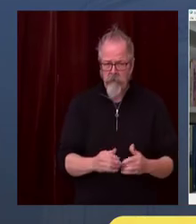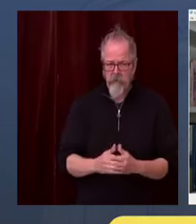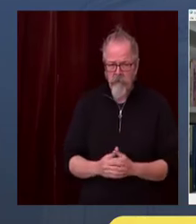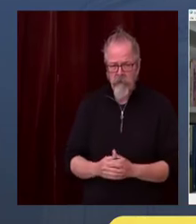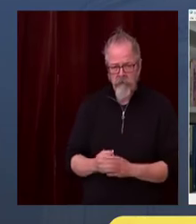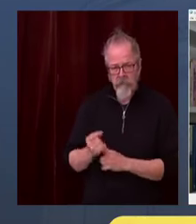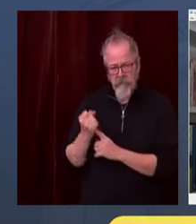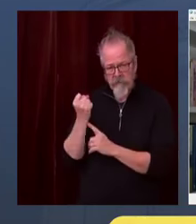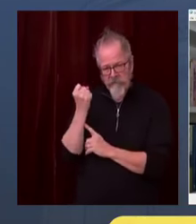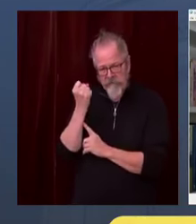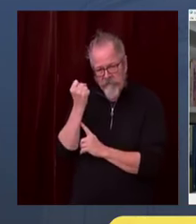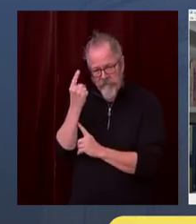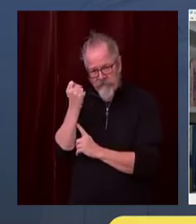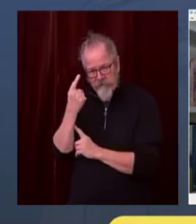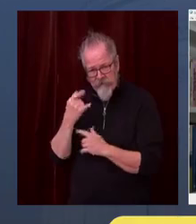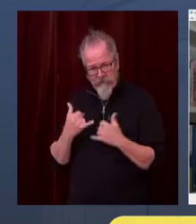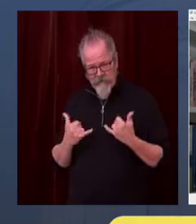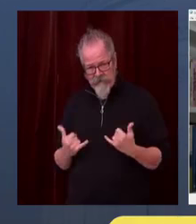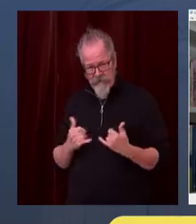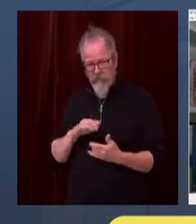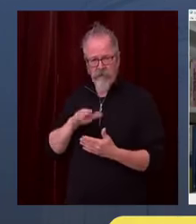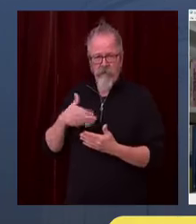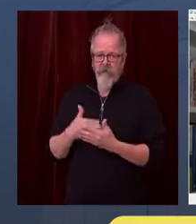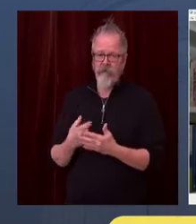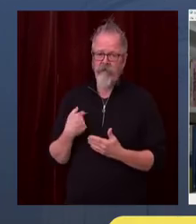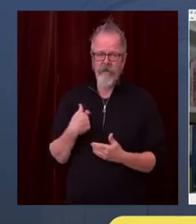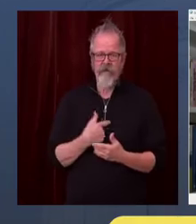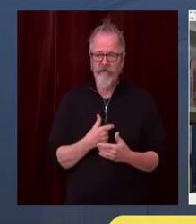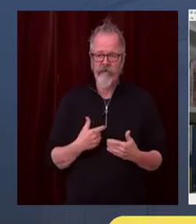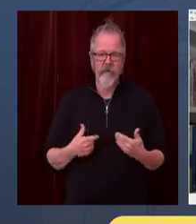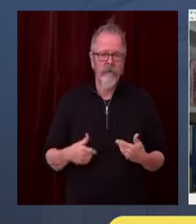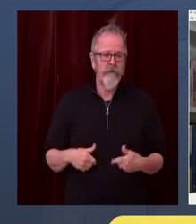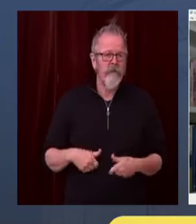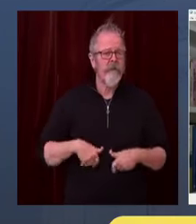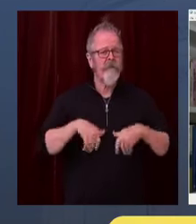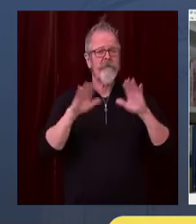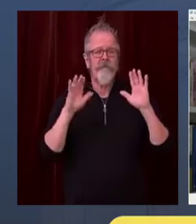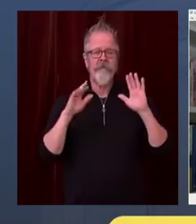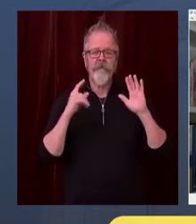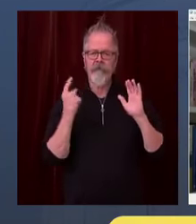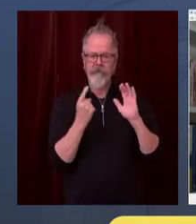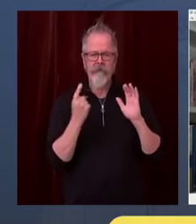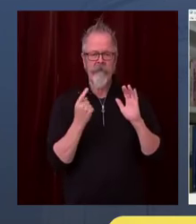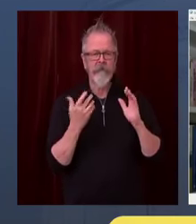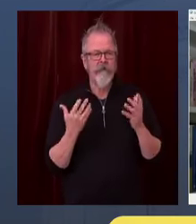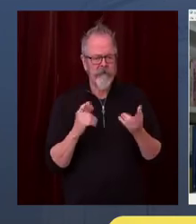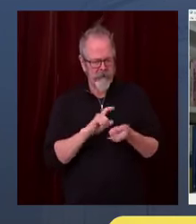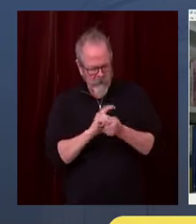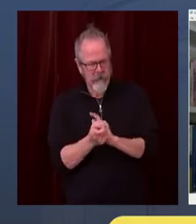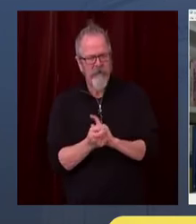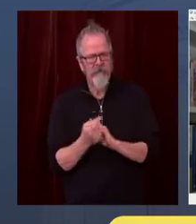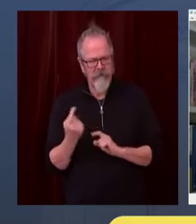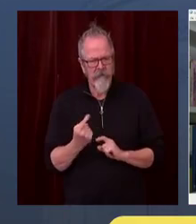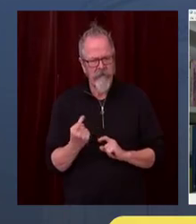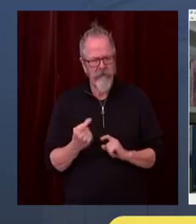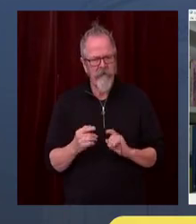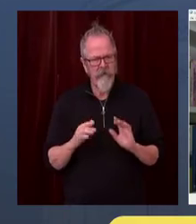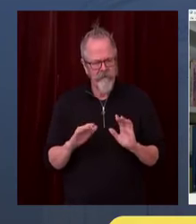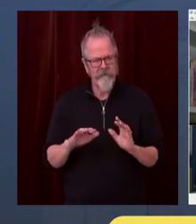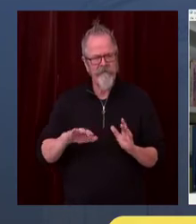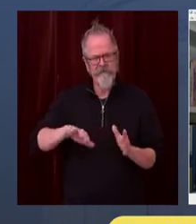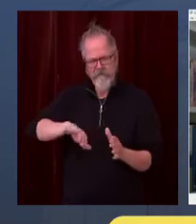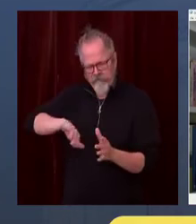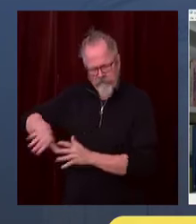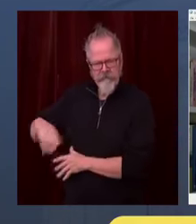only members of our household will be able to gather at the Thanksgiving table this year. The relatives and friends we usually see at the